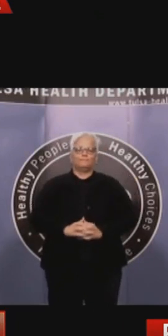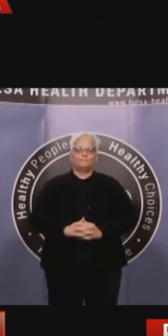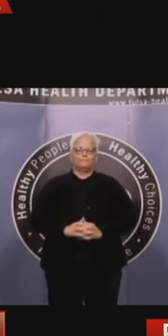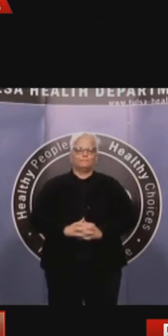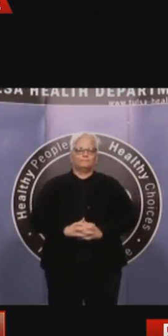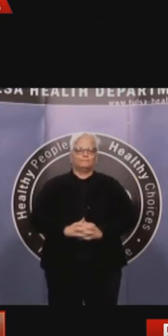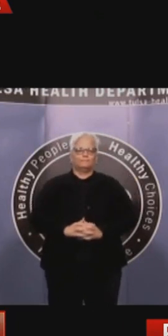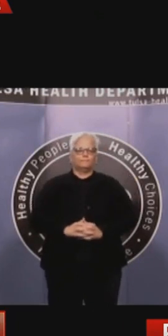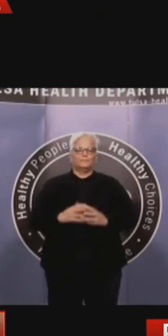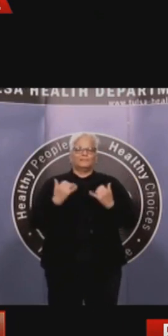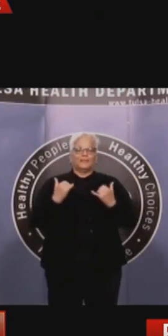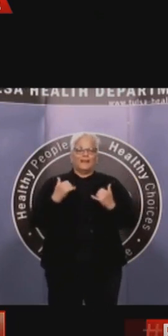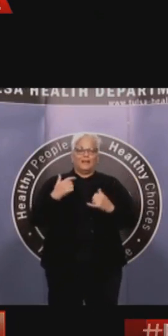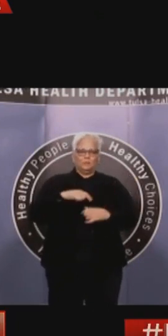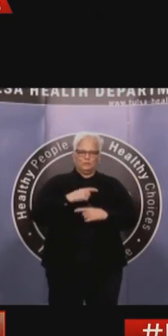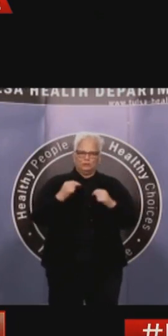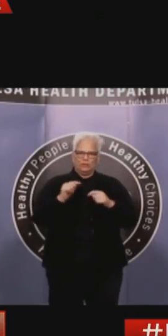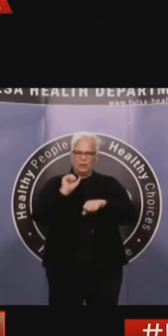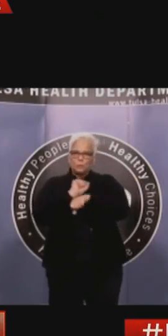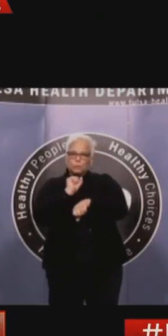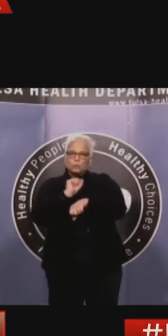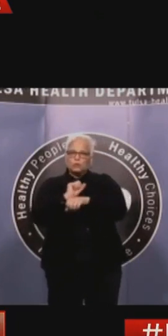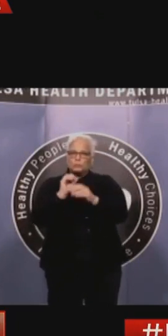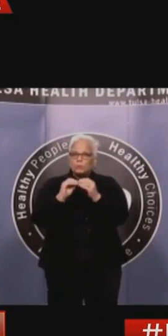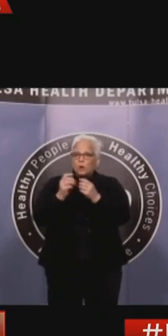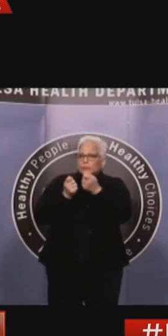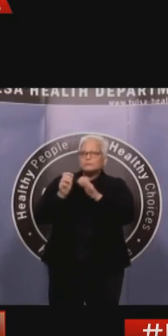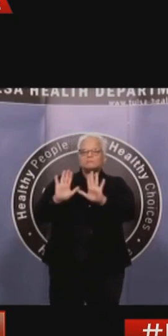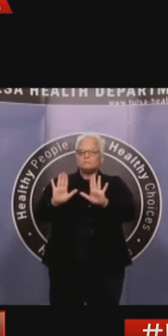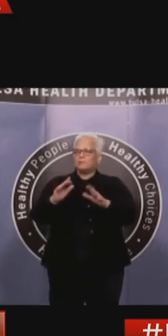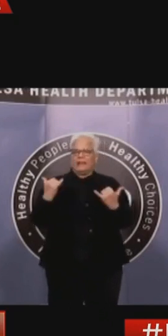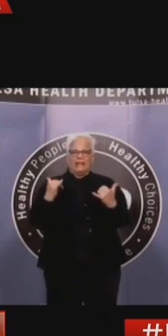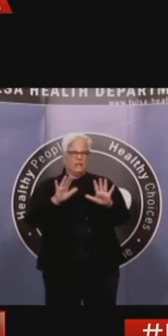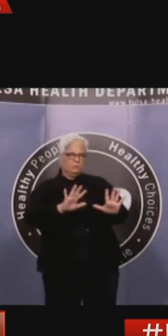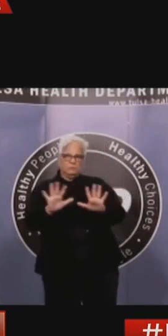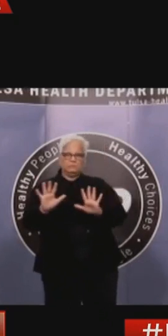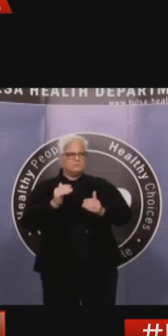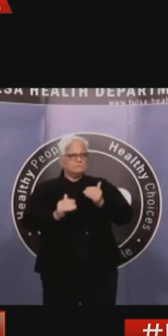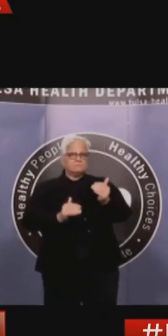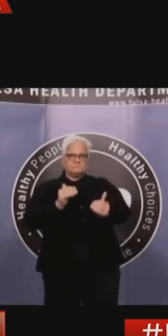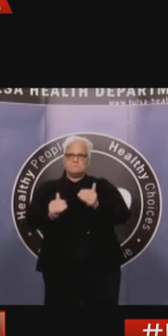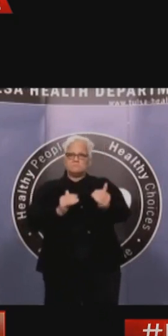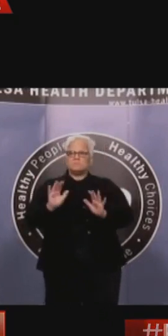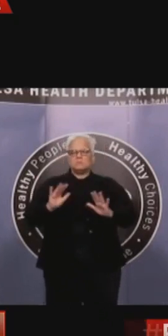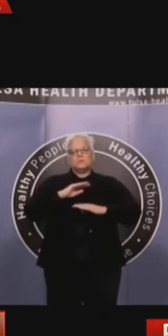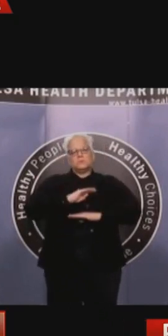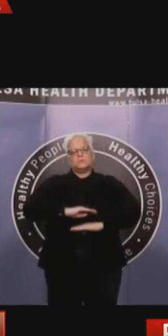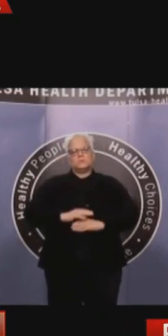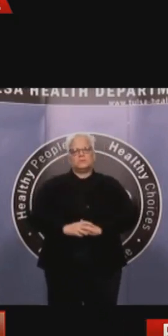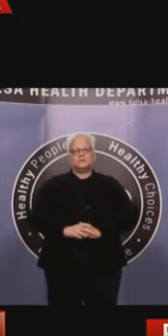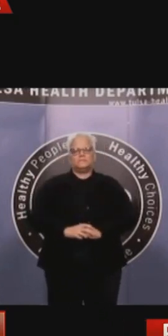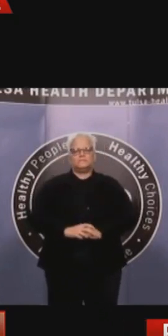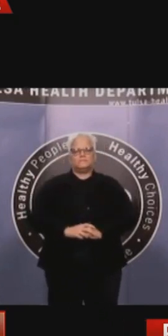in the near term for us that we have that protective equipment for our first responders. Another group that I don't think we do a good